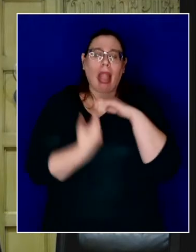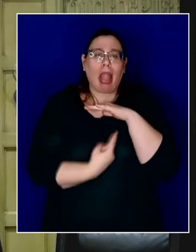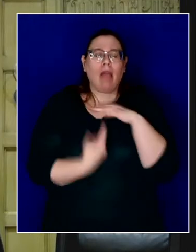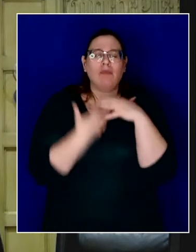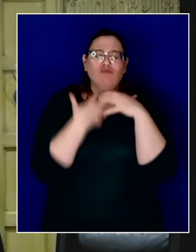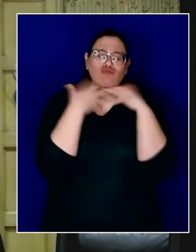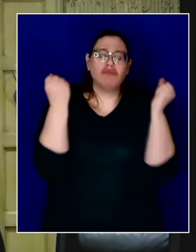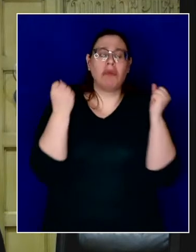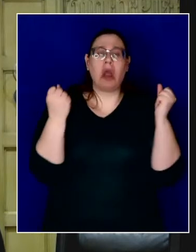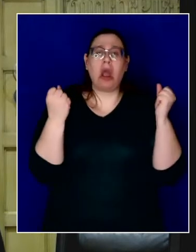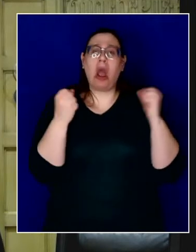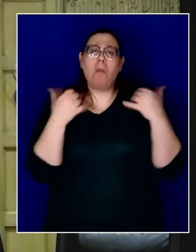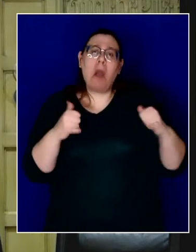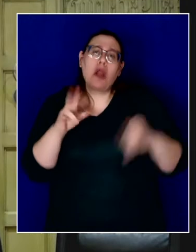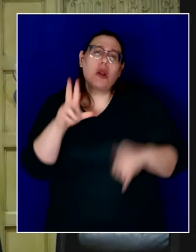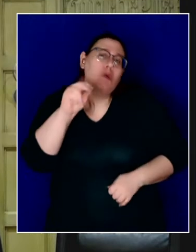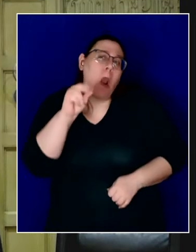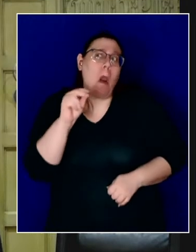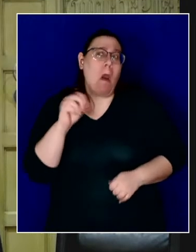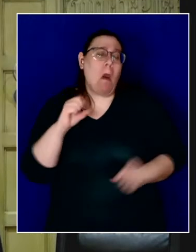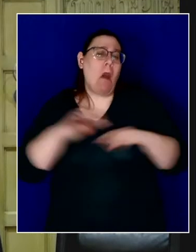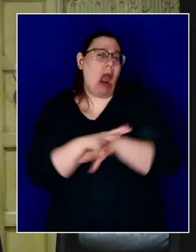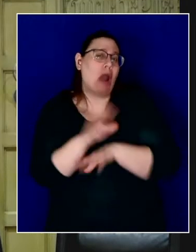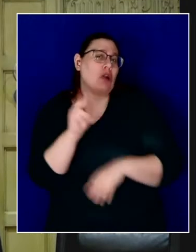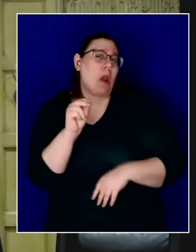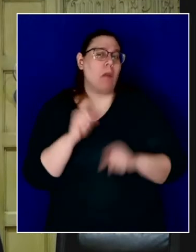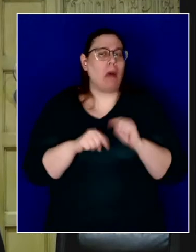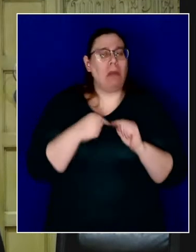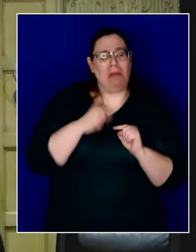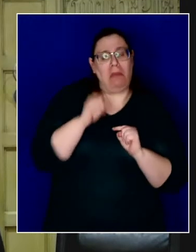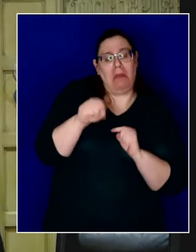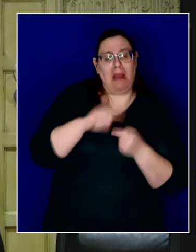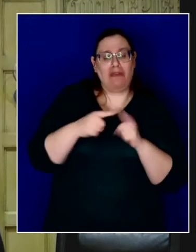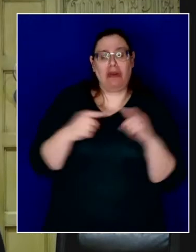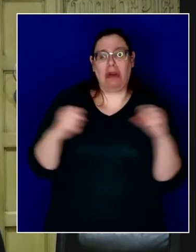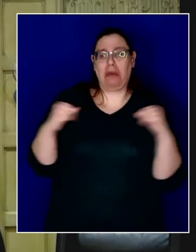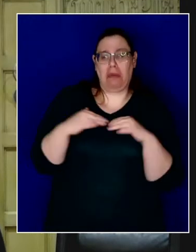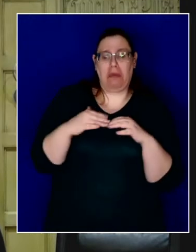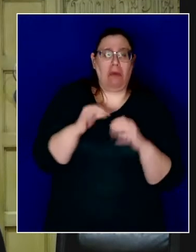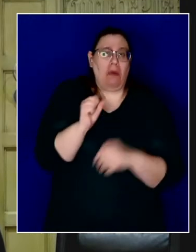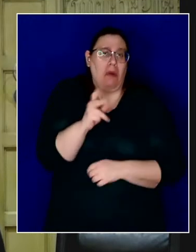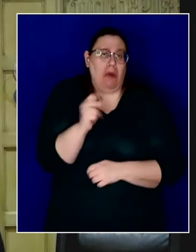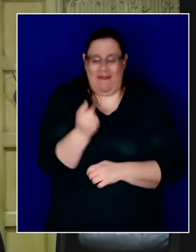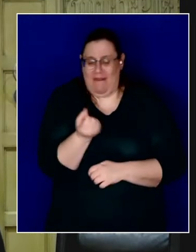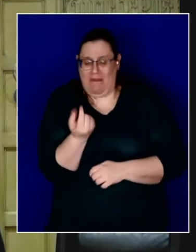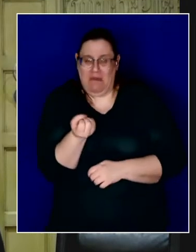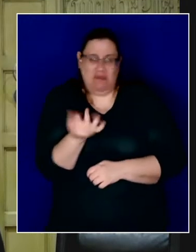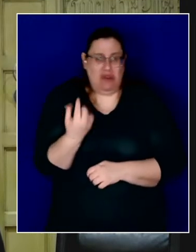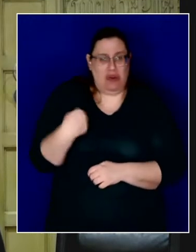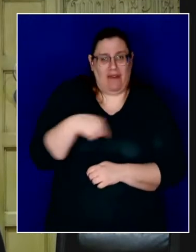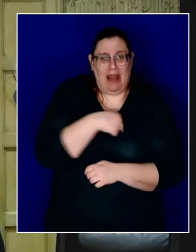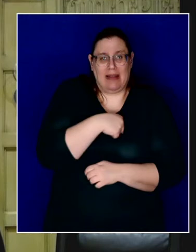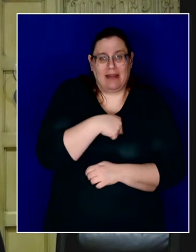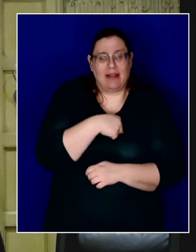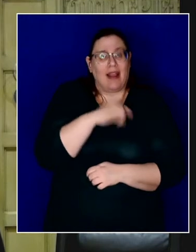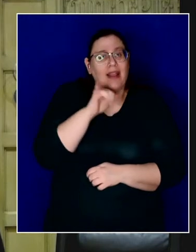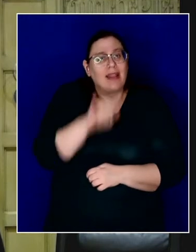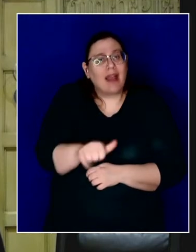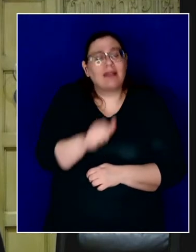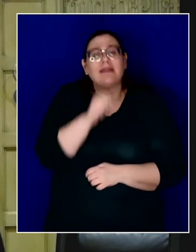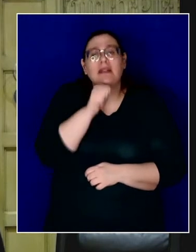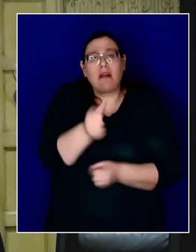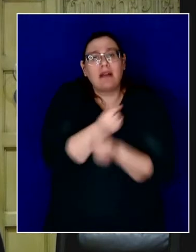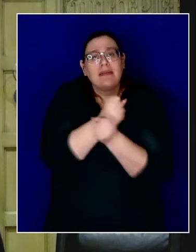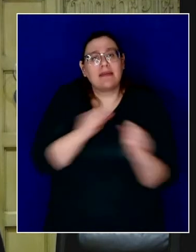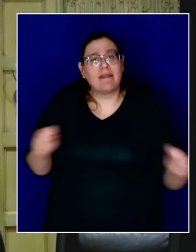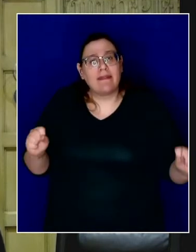a big, raucous party, but a few people getting together is still safe. It's simply not true. Nobody